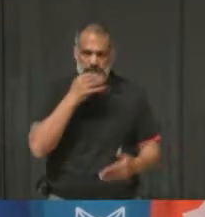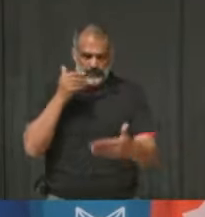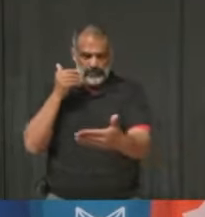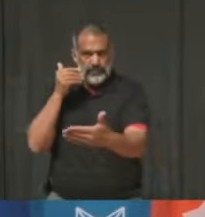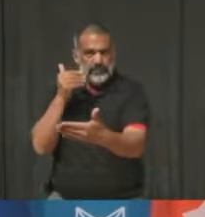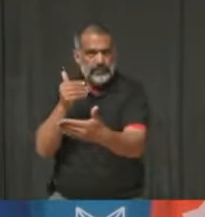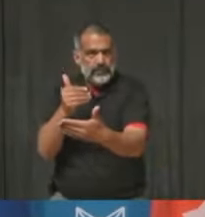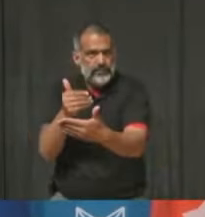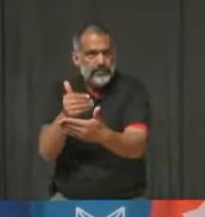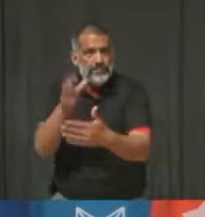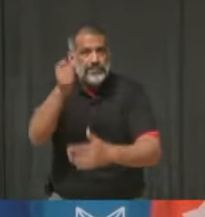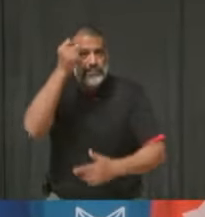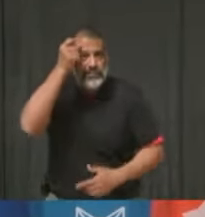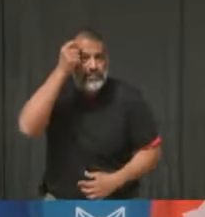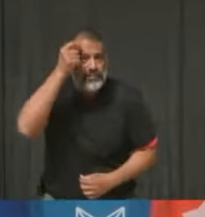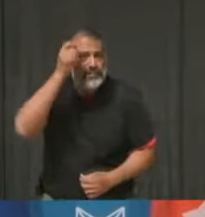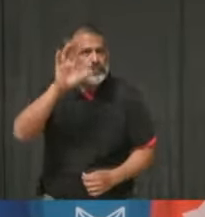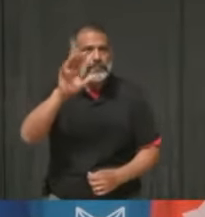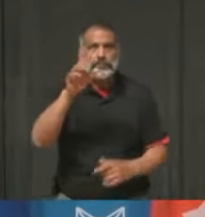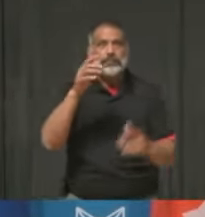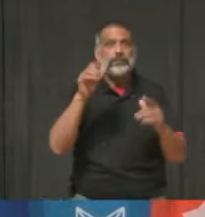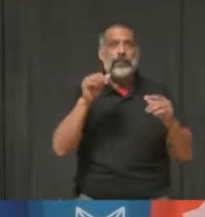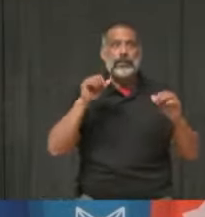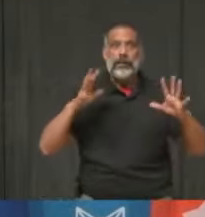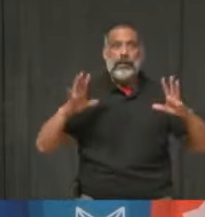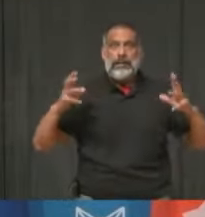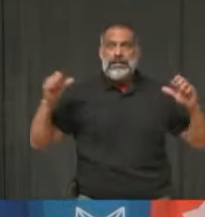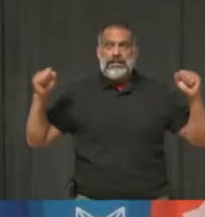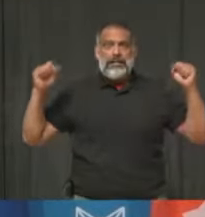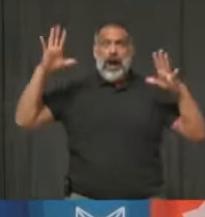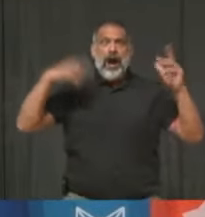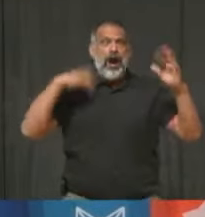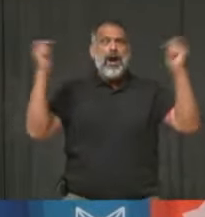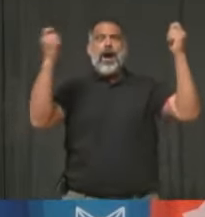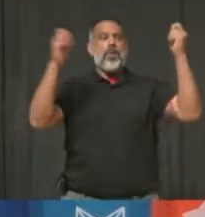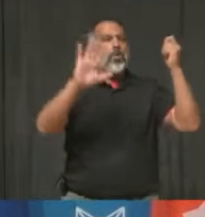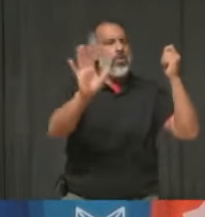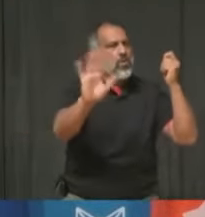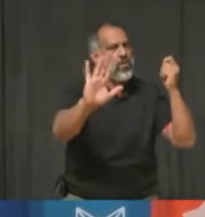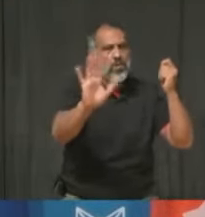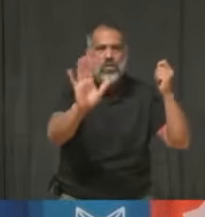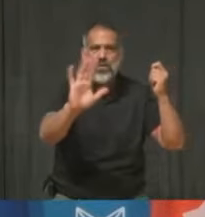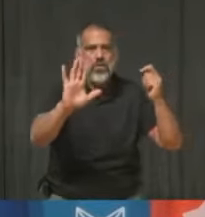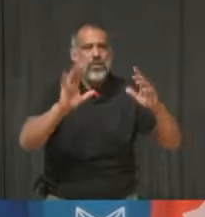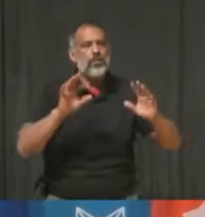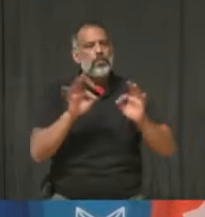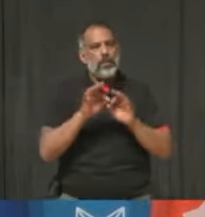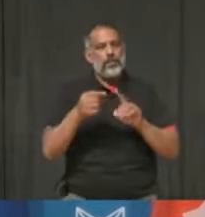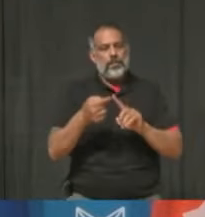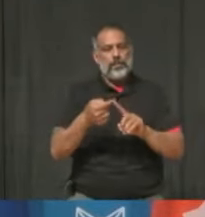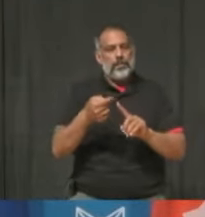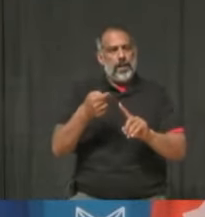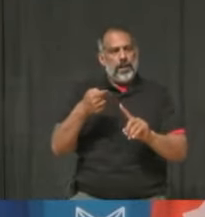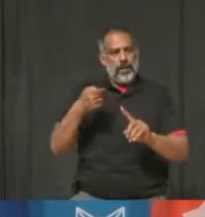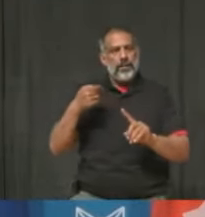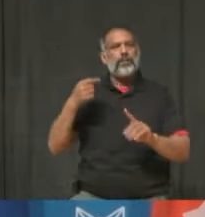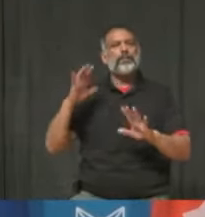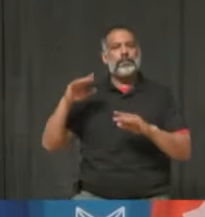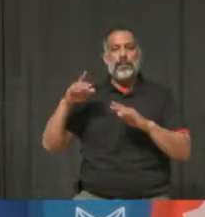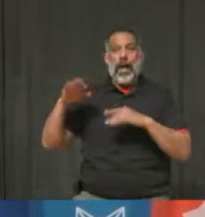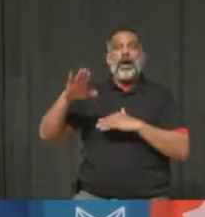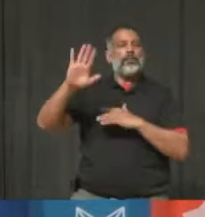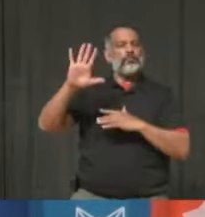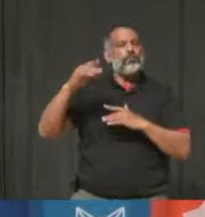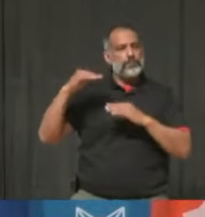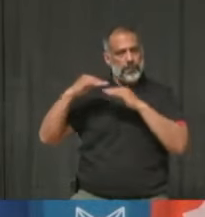resist the temptation to celebrate too soon. We do not want to see us going backwards. Our success thus far